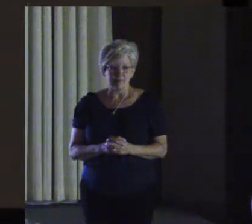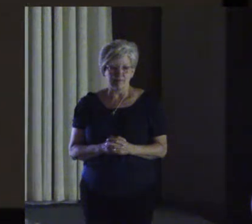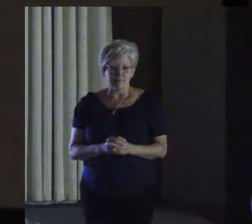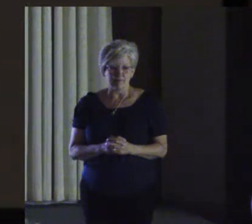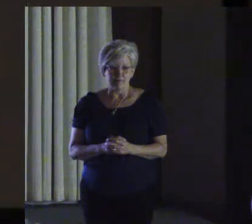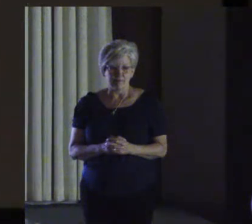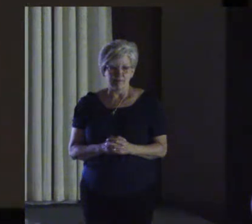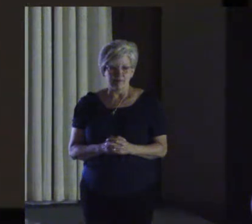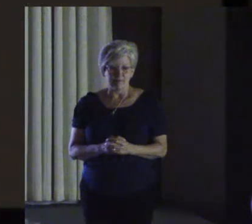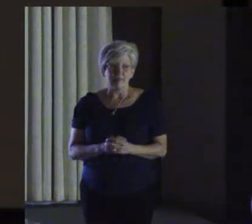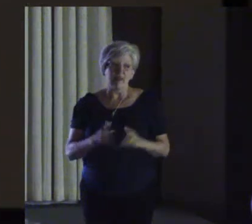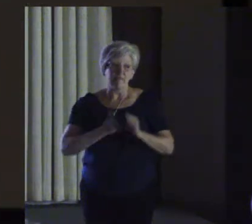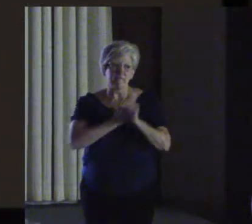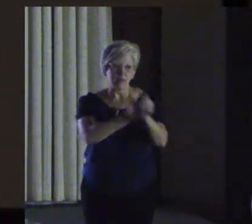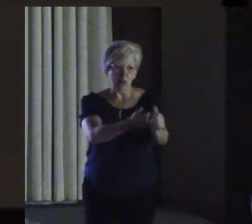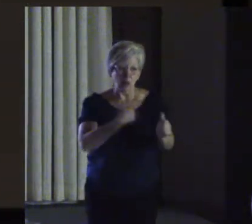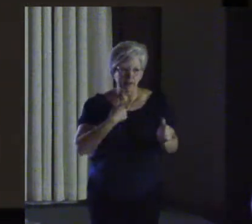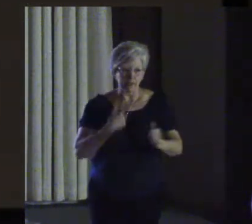Follow me.